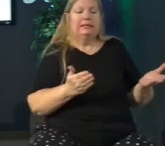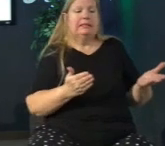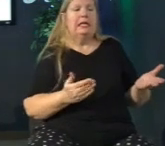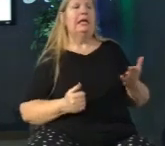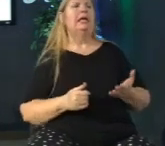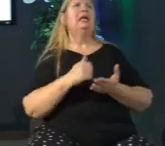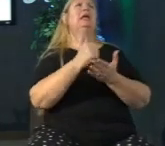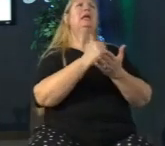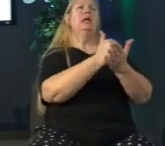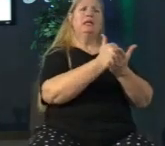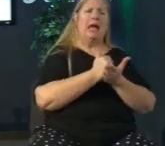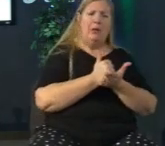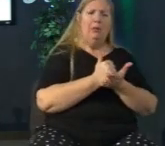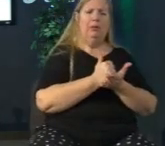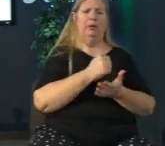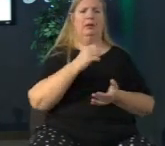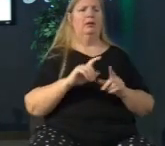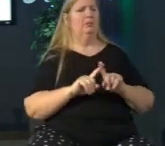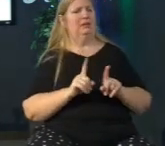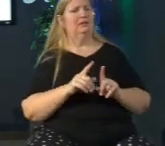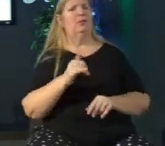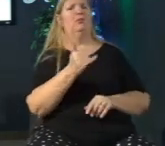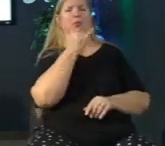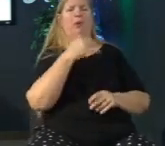help but in all the wrong places